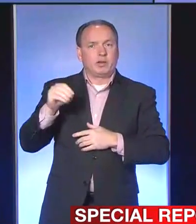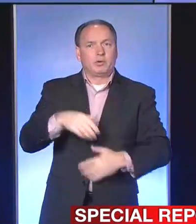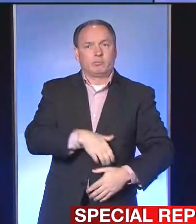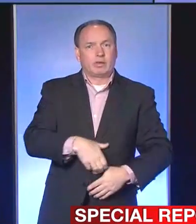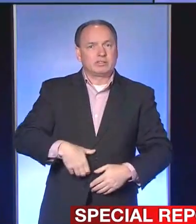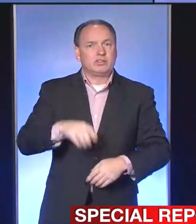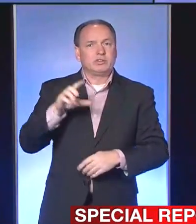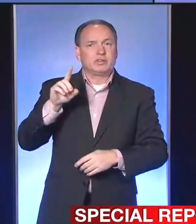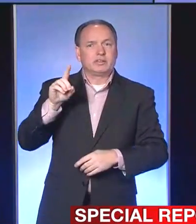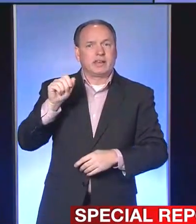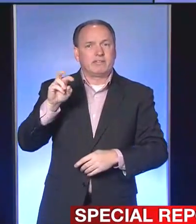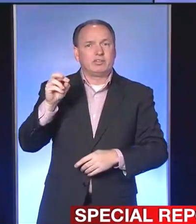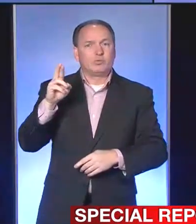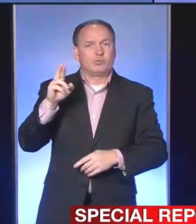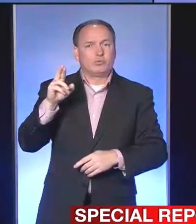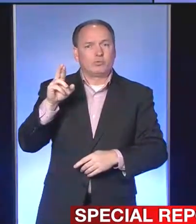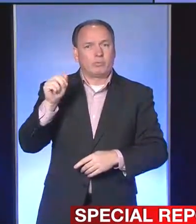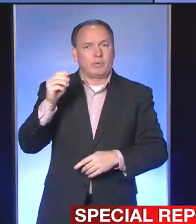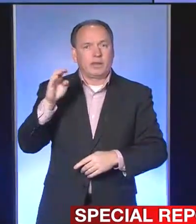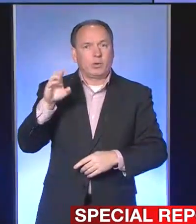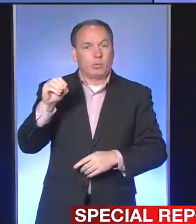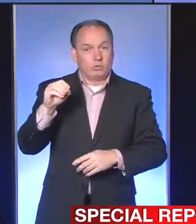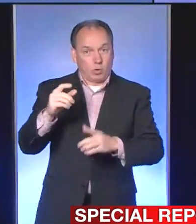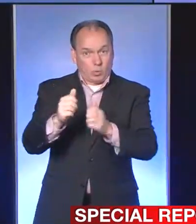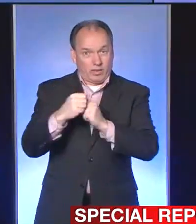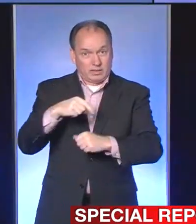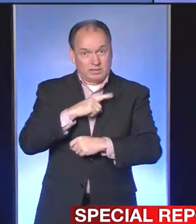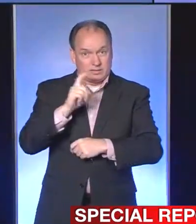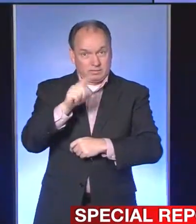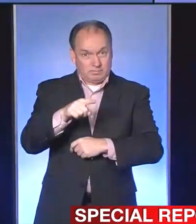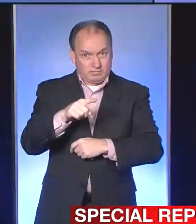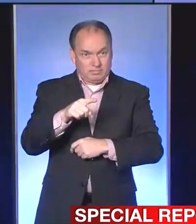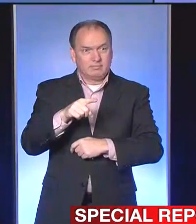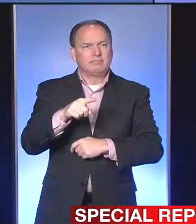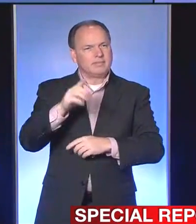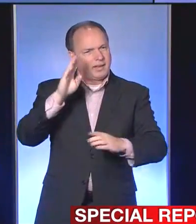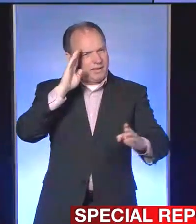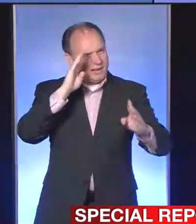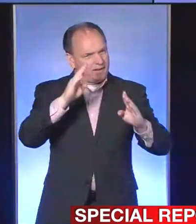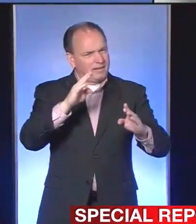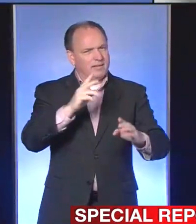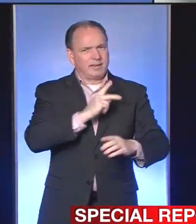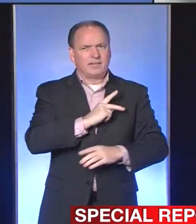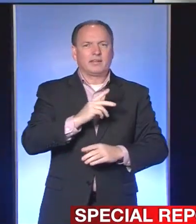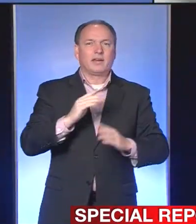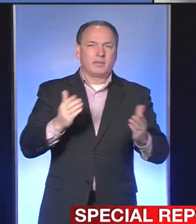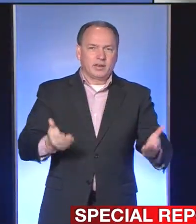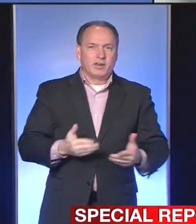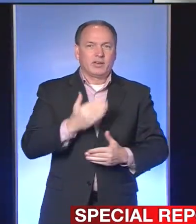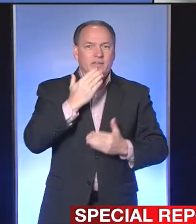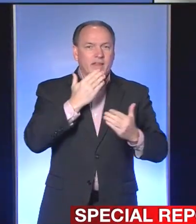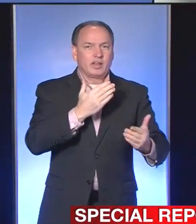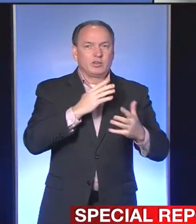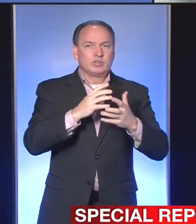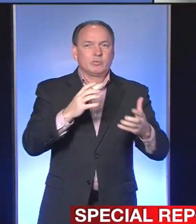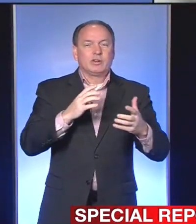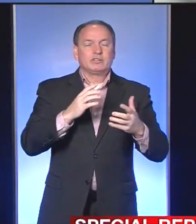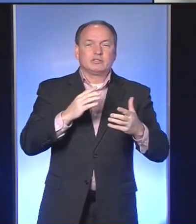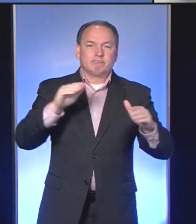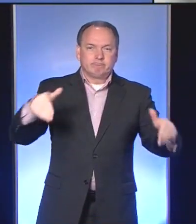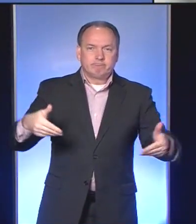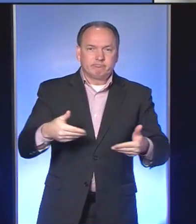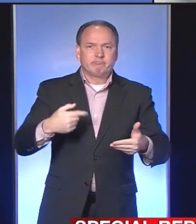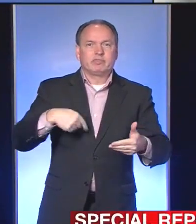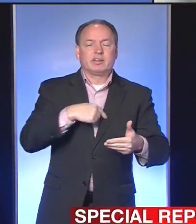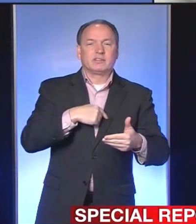Rubino. I'm sorry. Monsignor Rubino, are you with us? I am here, Kathy. How are you? Good. Thank you so much for the invitation to be